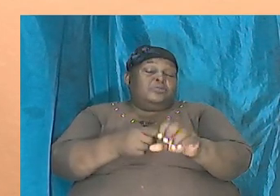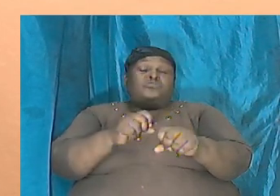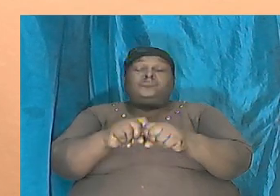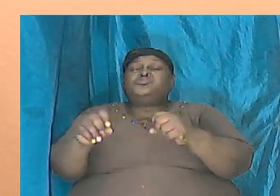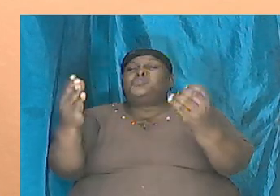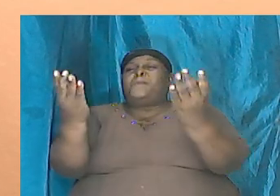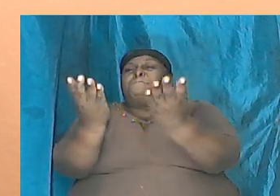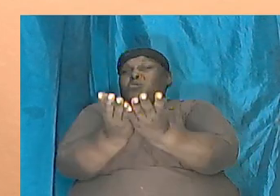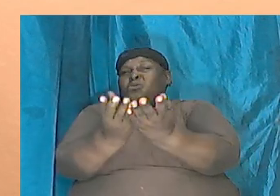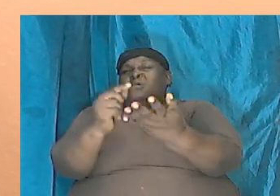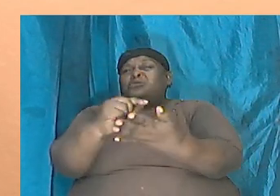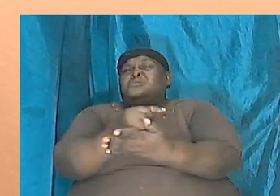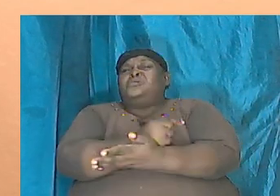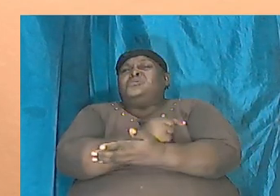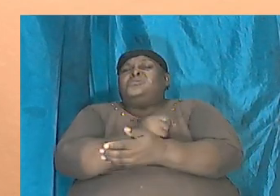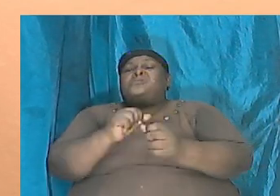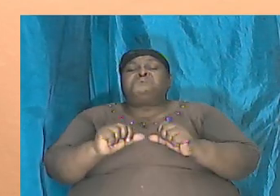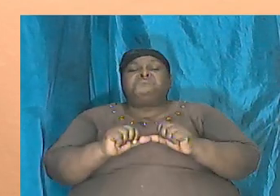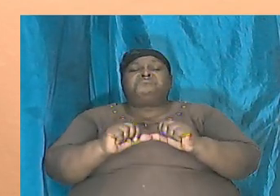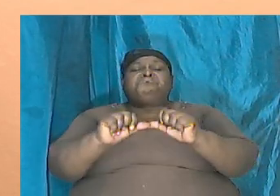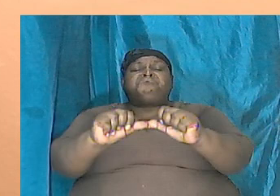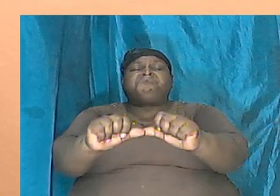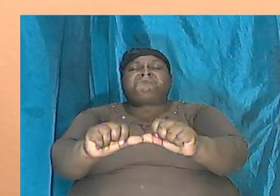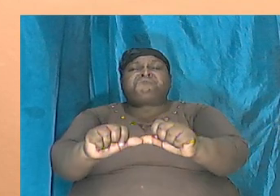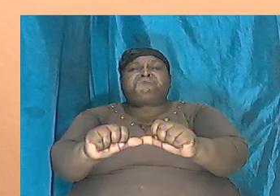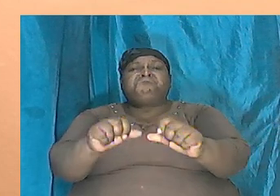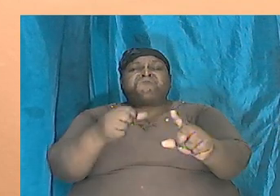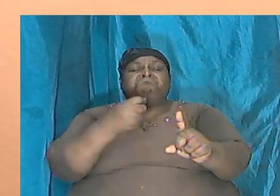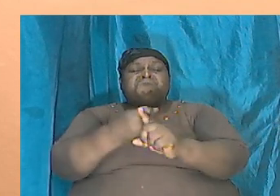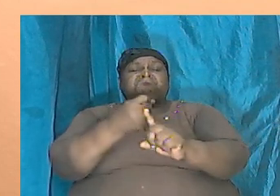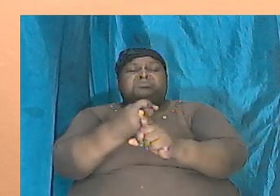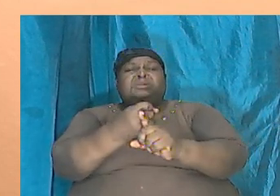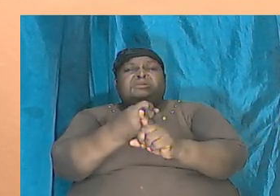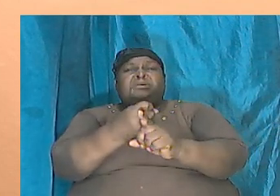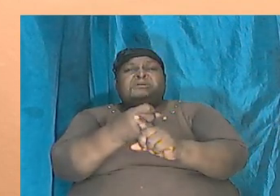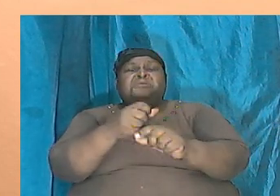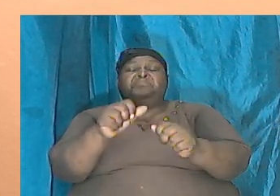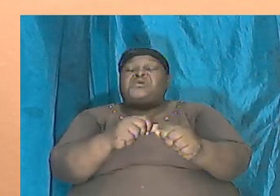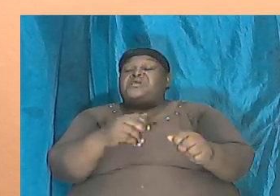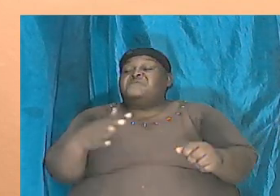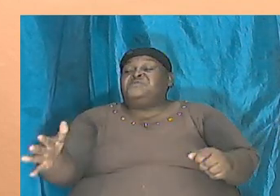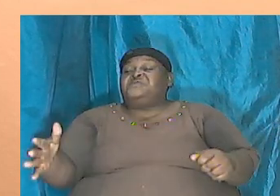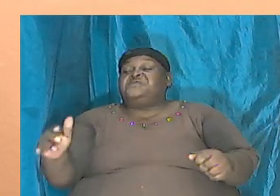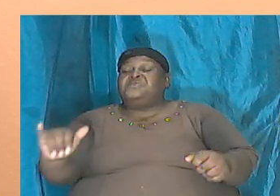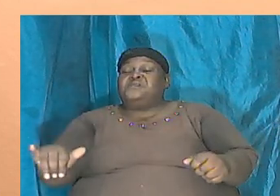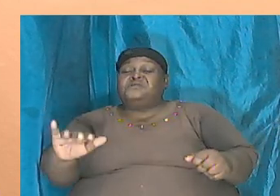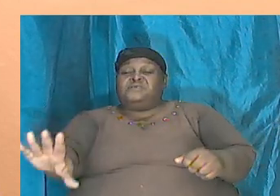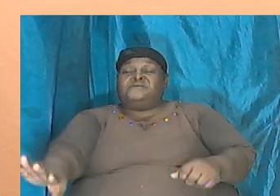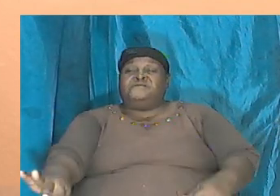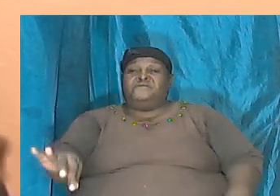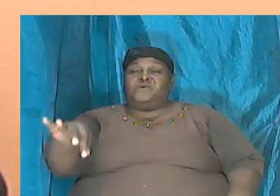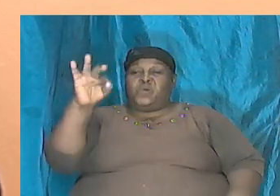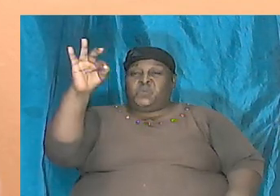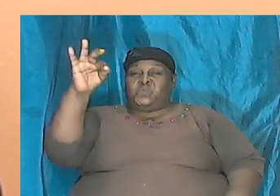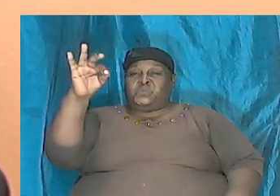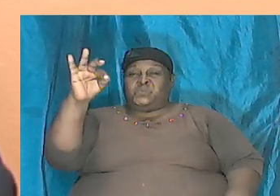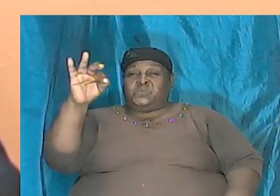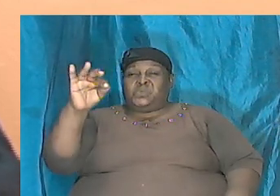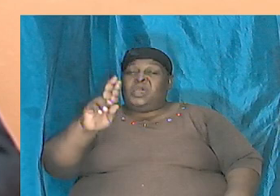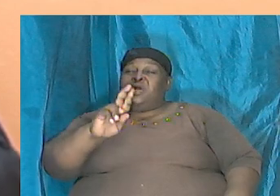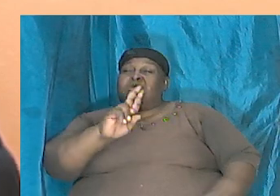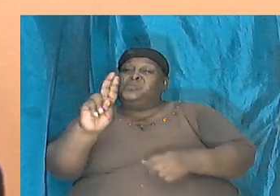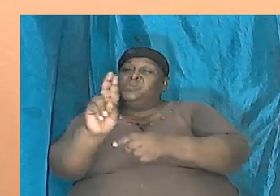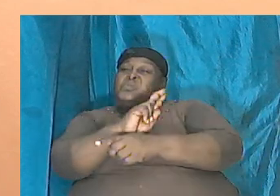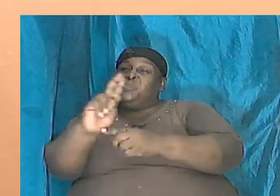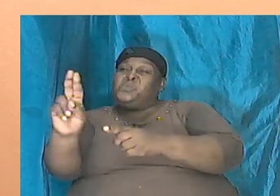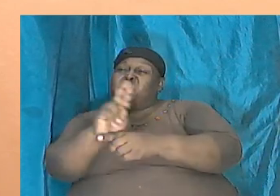Genesis is constantly under attack. Everything that can be found, that can be used